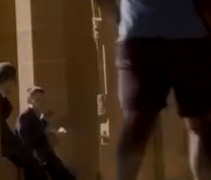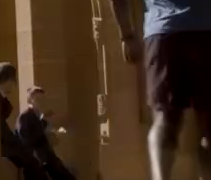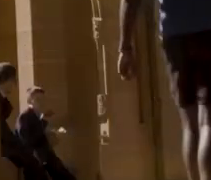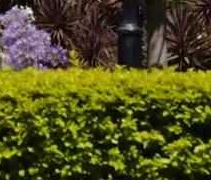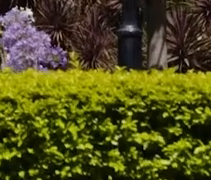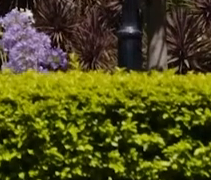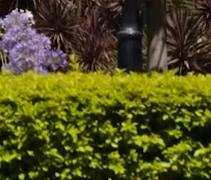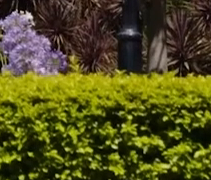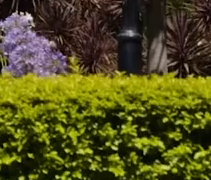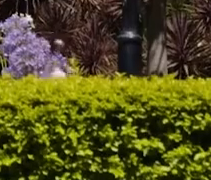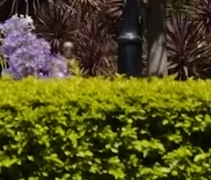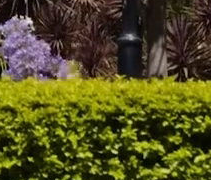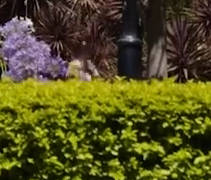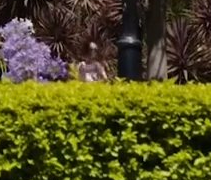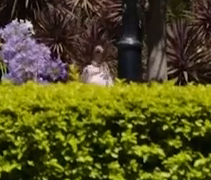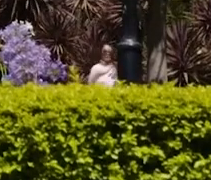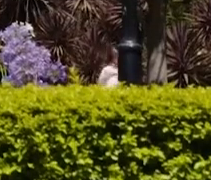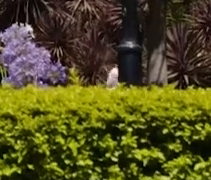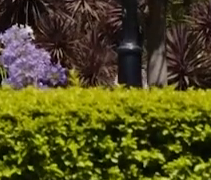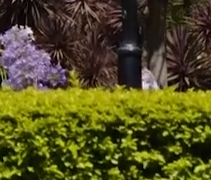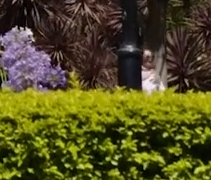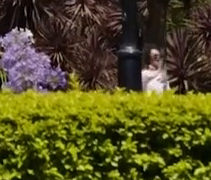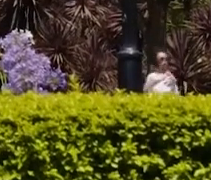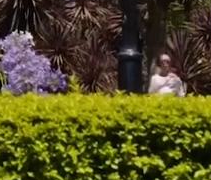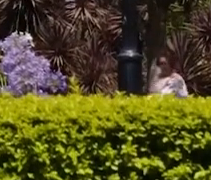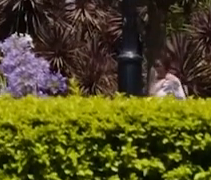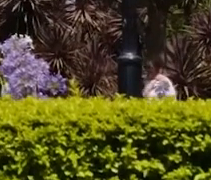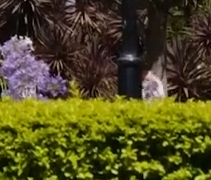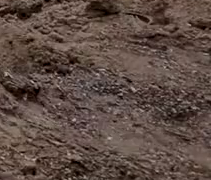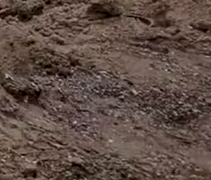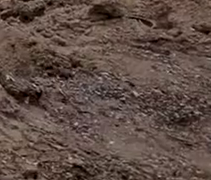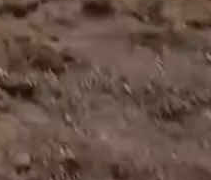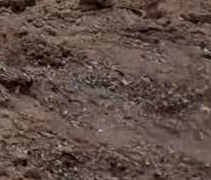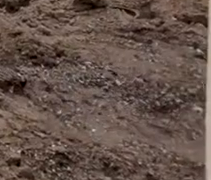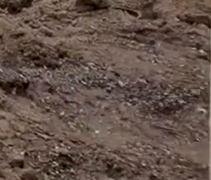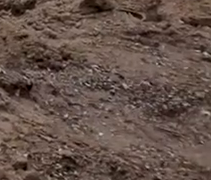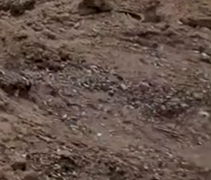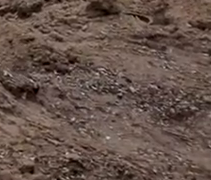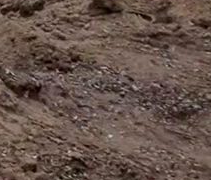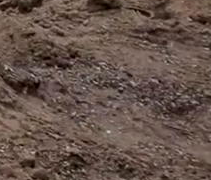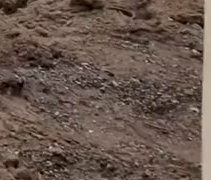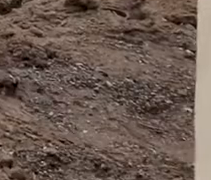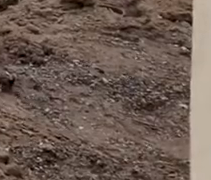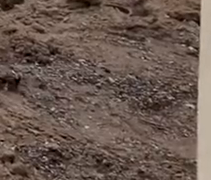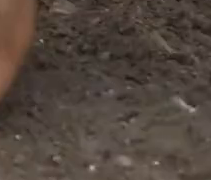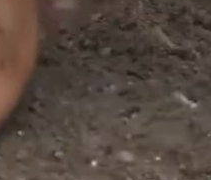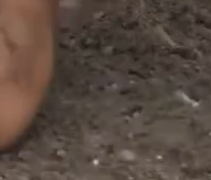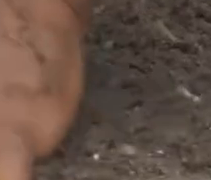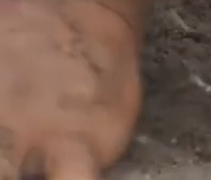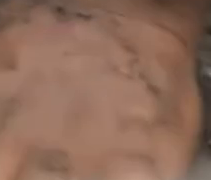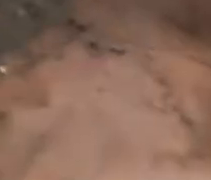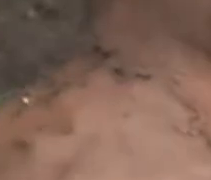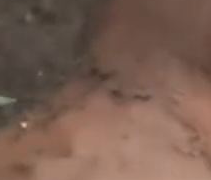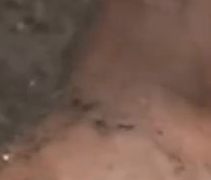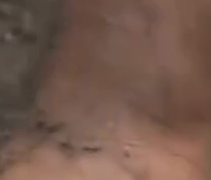years. The University of Sydney's campuses and facilities are on the ancestral lands of peoples who have loved and known and